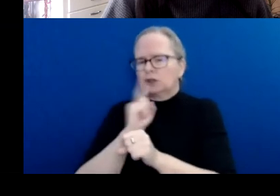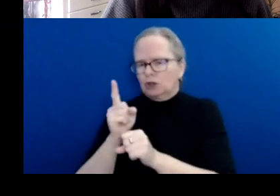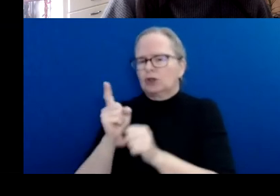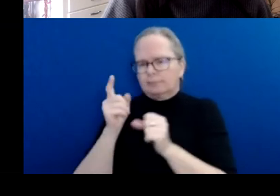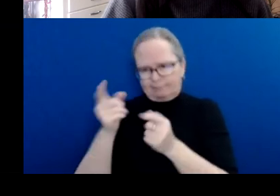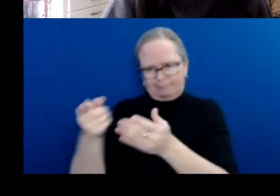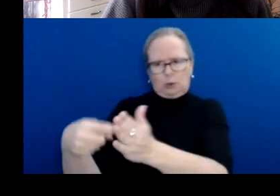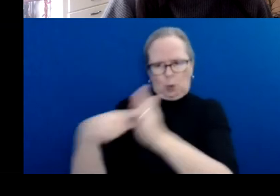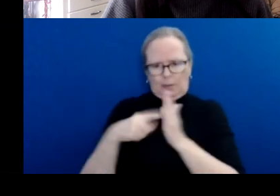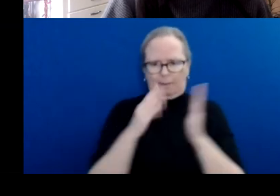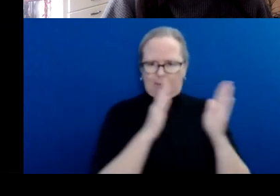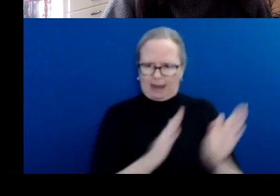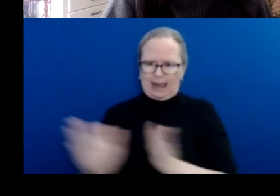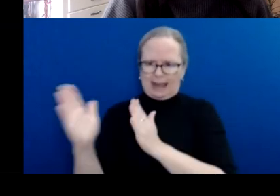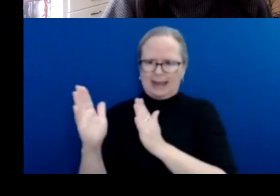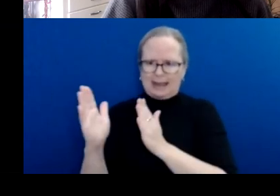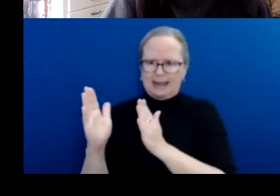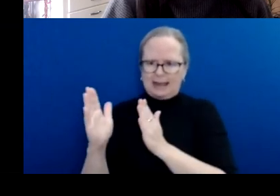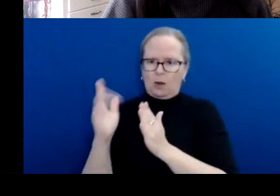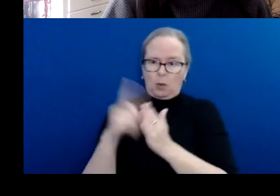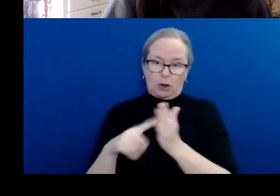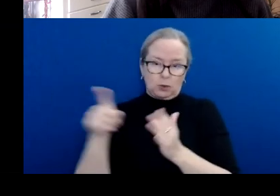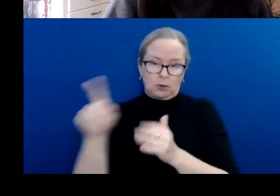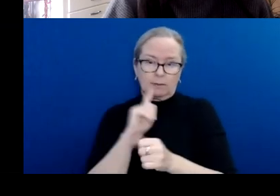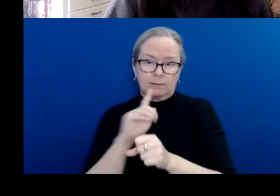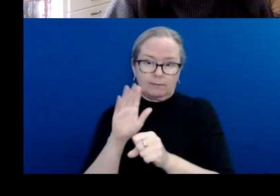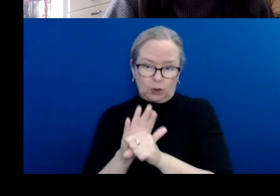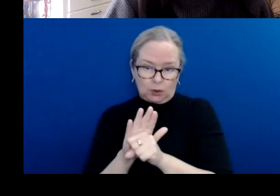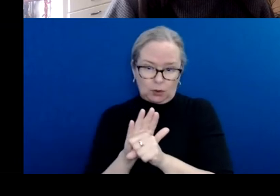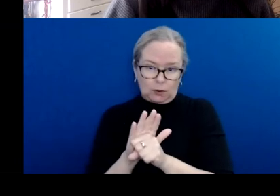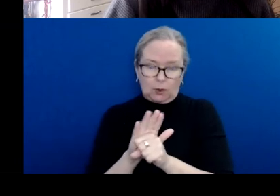confirmed and what is still pending at the time of applying.